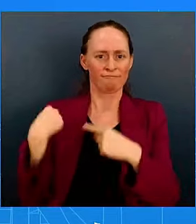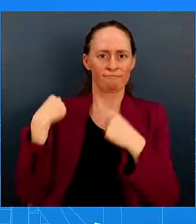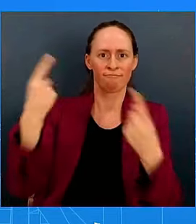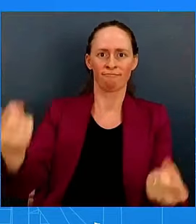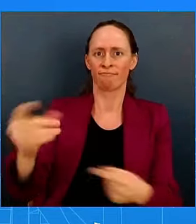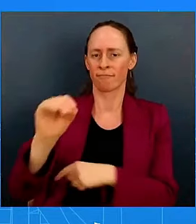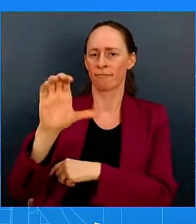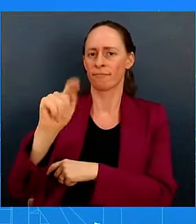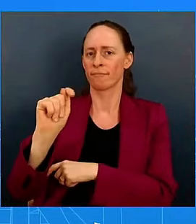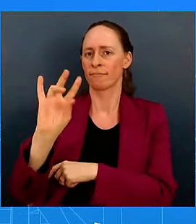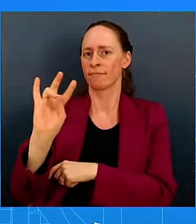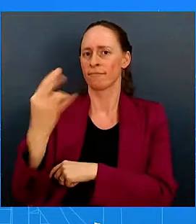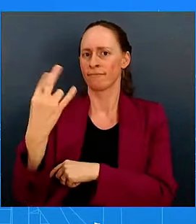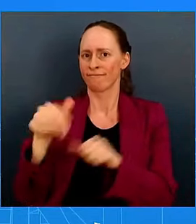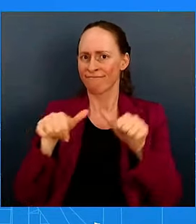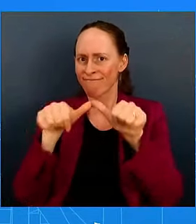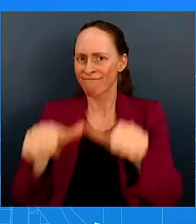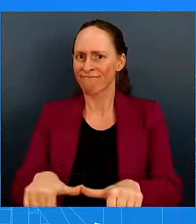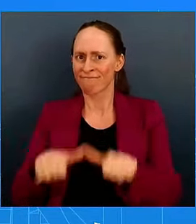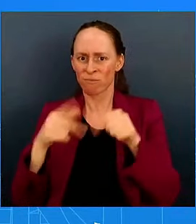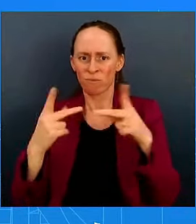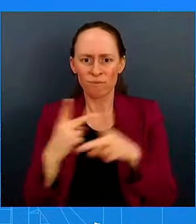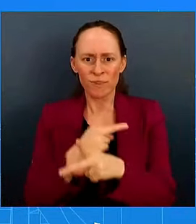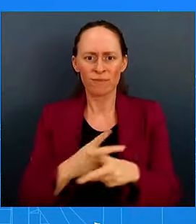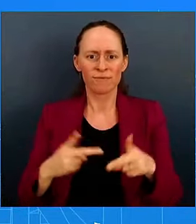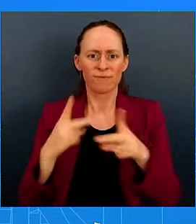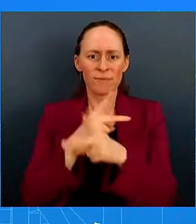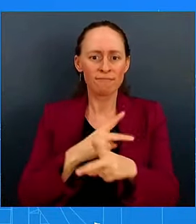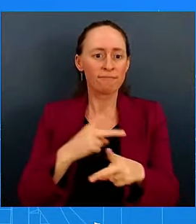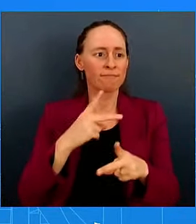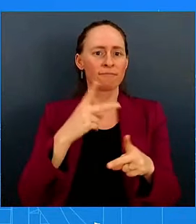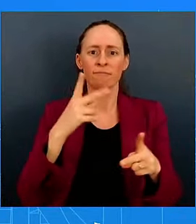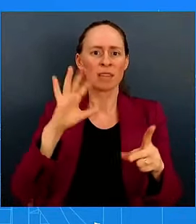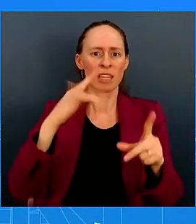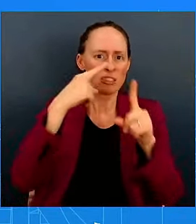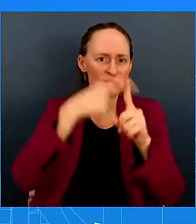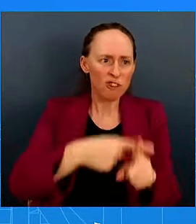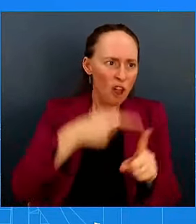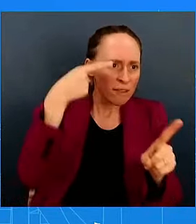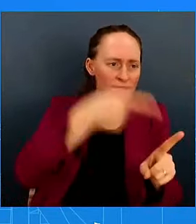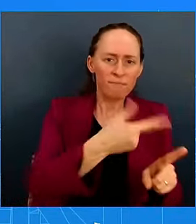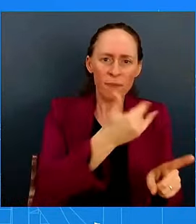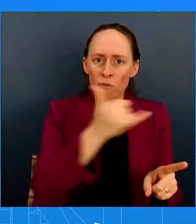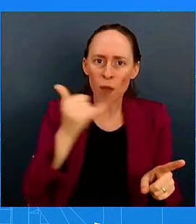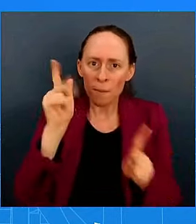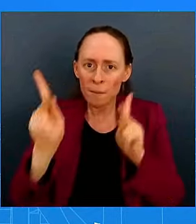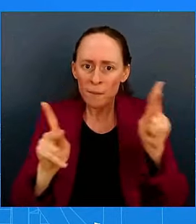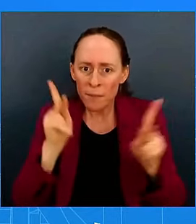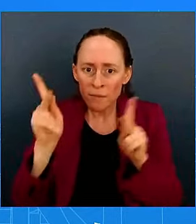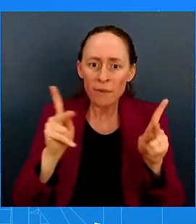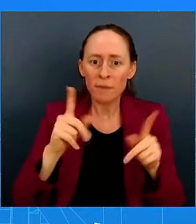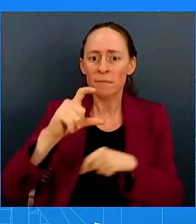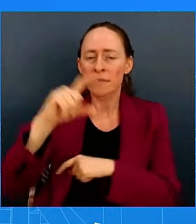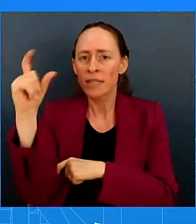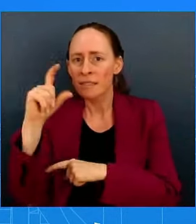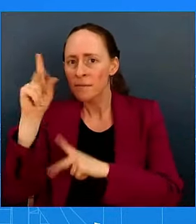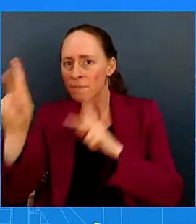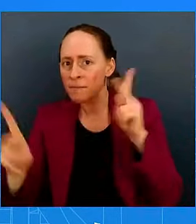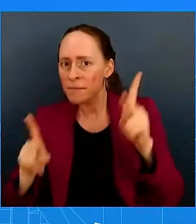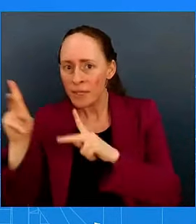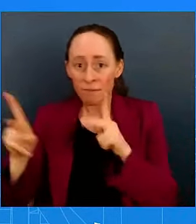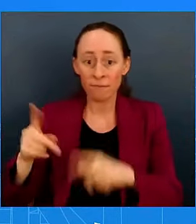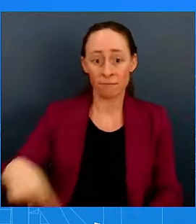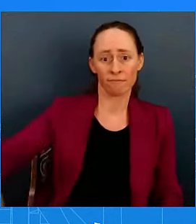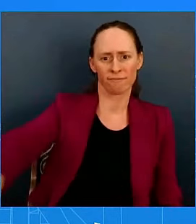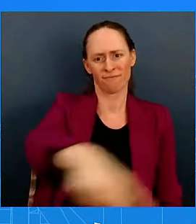attacks aimed at Arab and Muslim Americans. And it is upon all of us, especially leaders, national leaders in